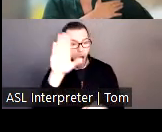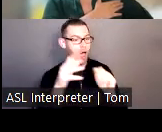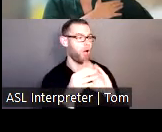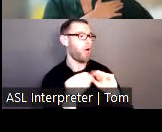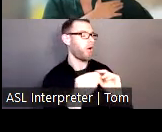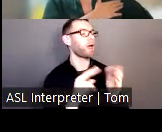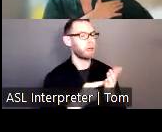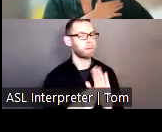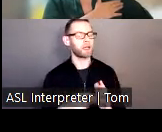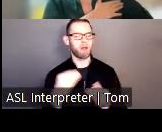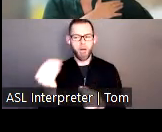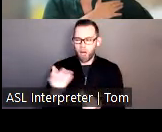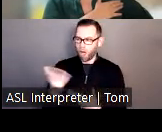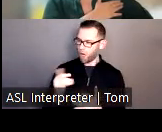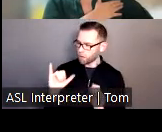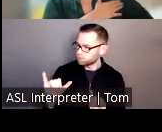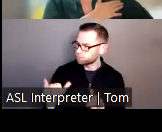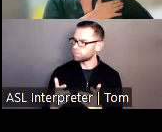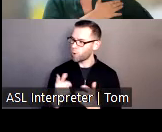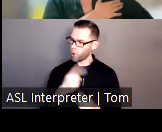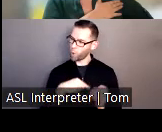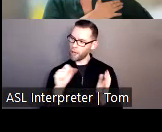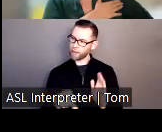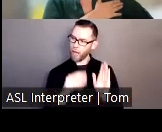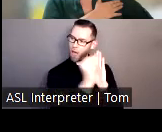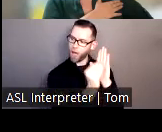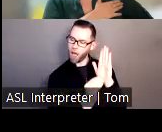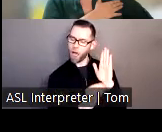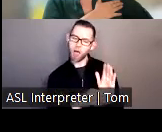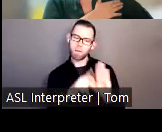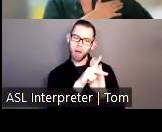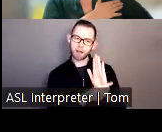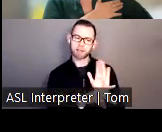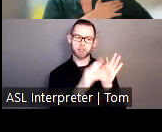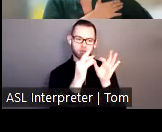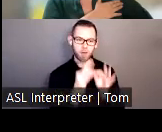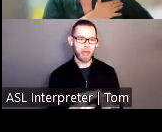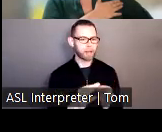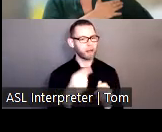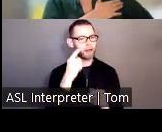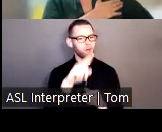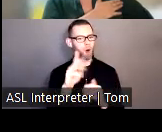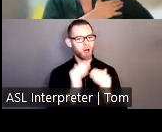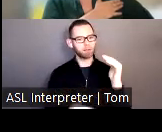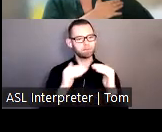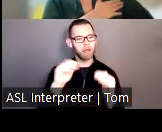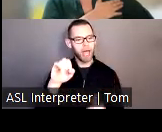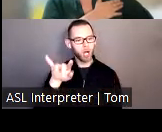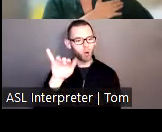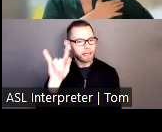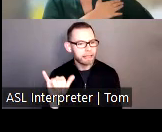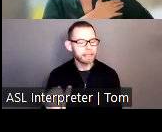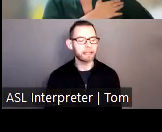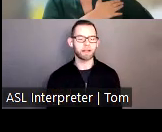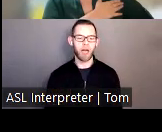an equitable way. That means setting environmental policy, developing regulations, and interpreting our